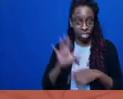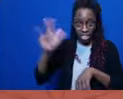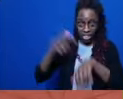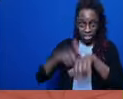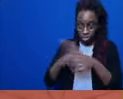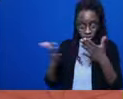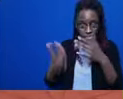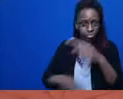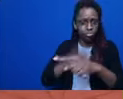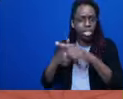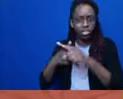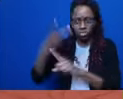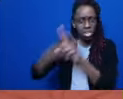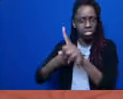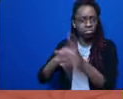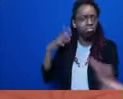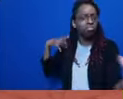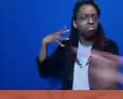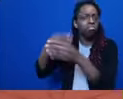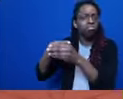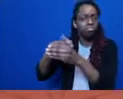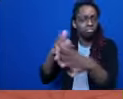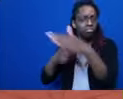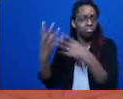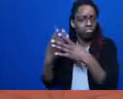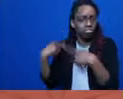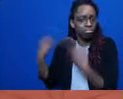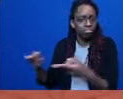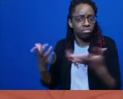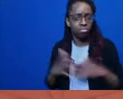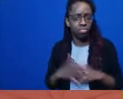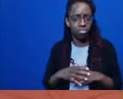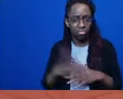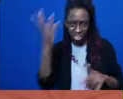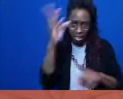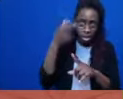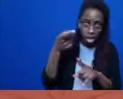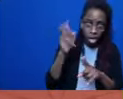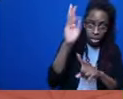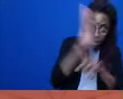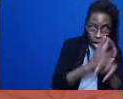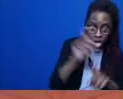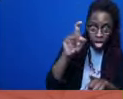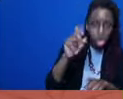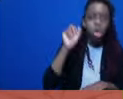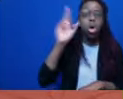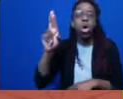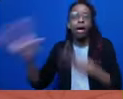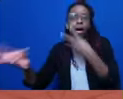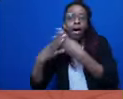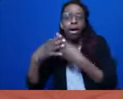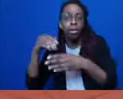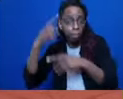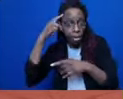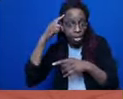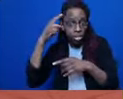six months of incarceration in a mental health facility, followed by two years of